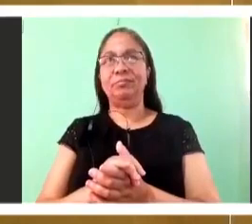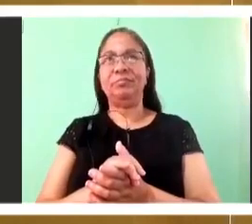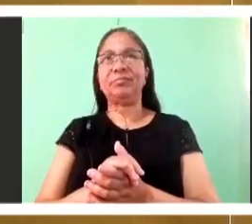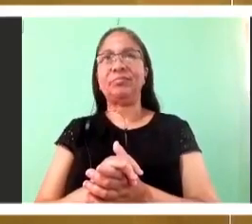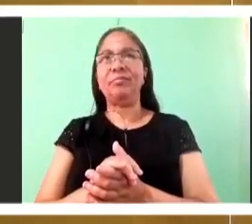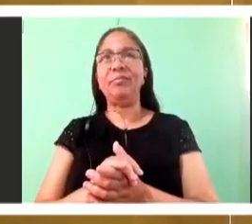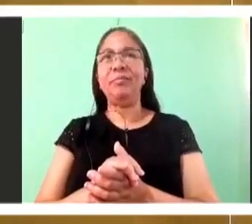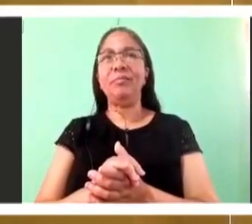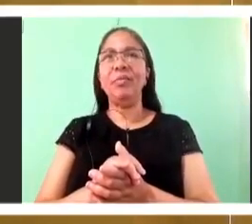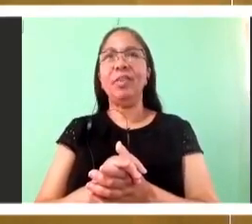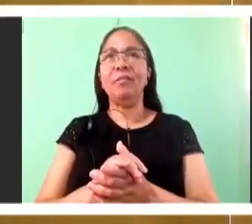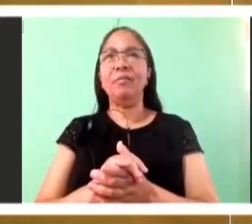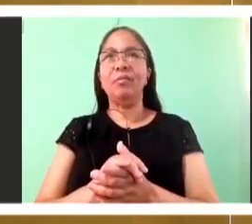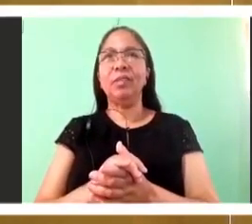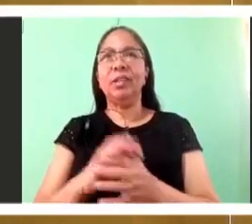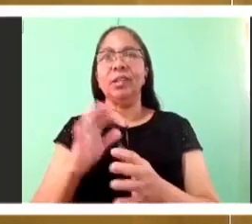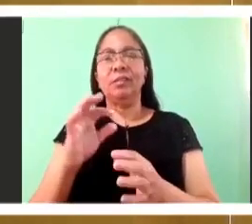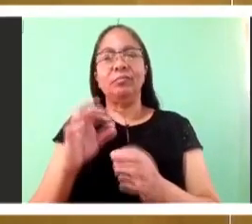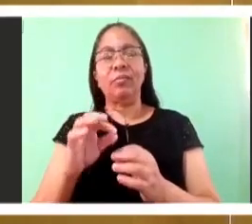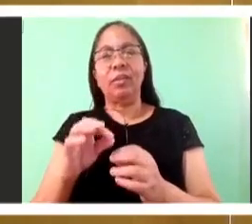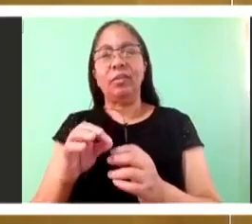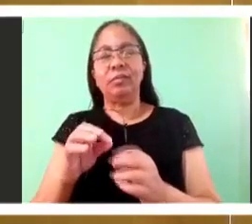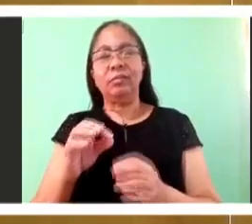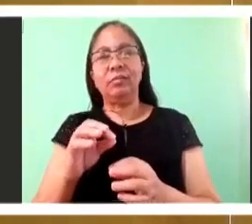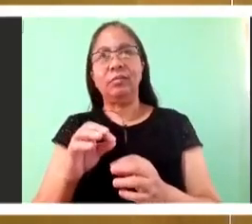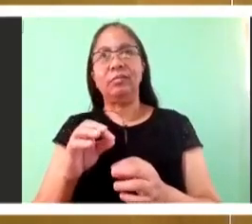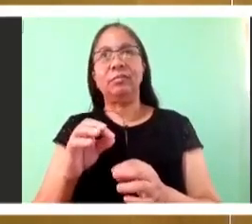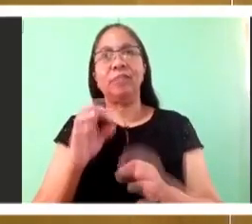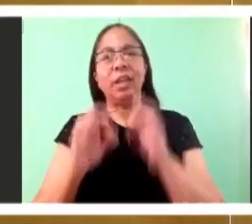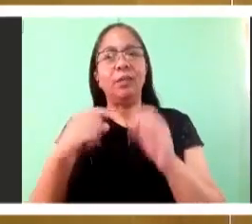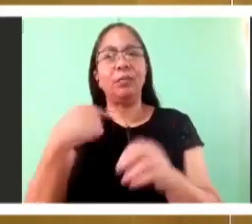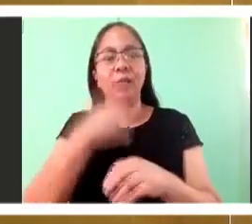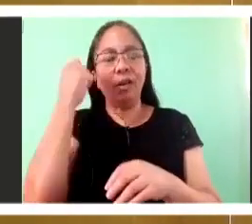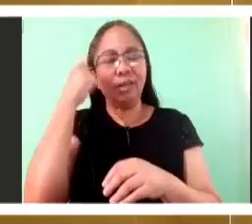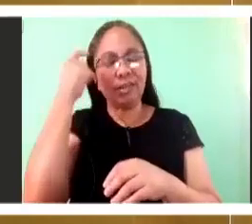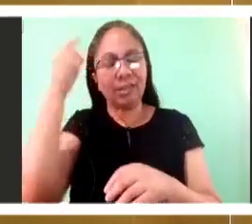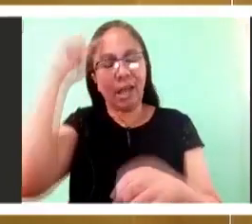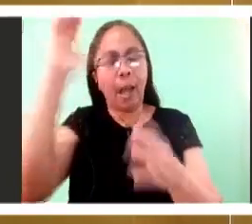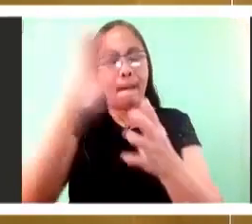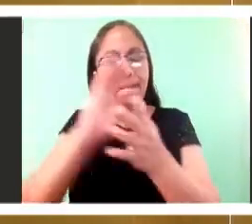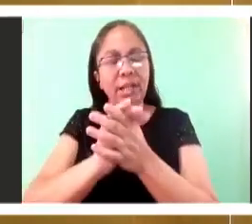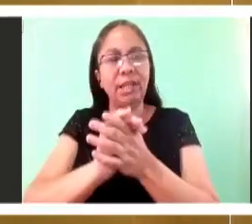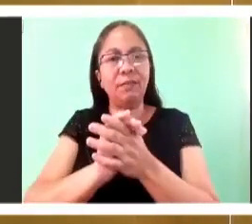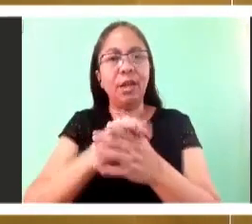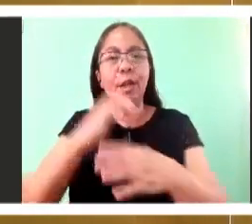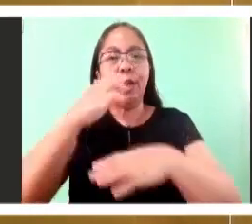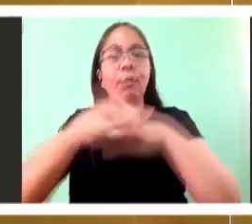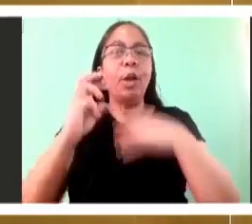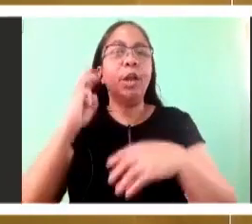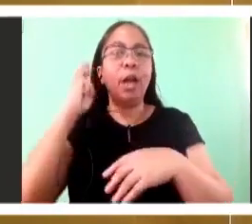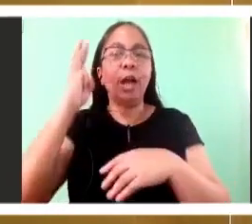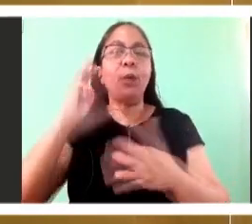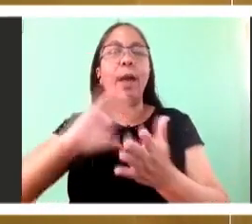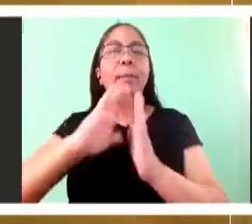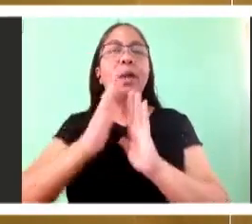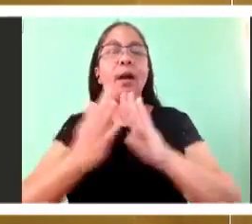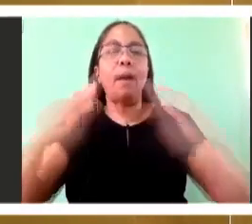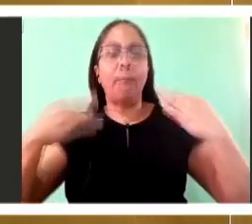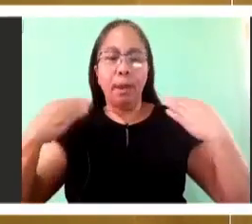We have, like Peter, at least to start by believing that Jesus is who he says he is. That he is God.